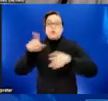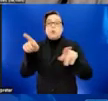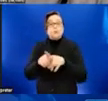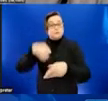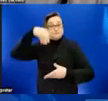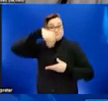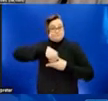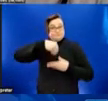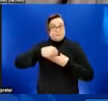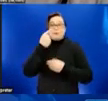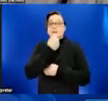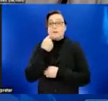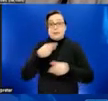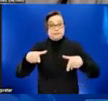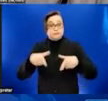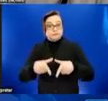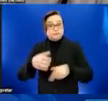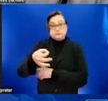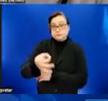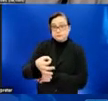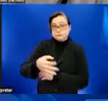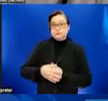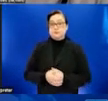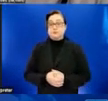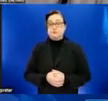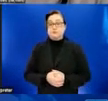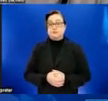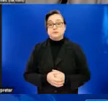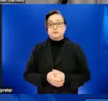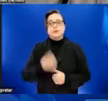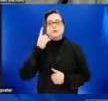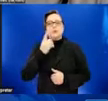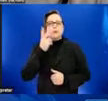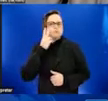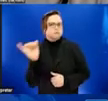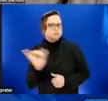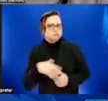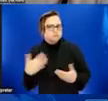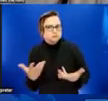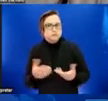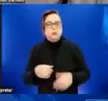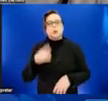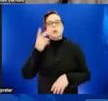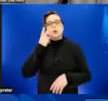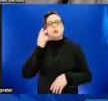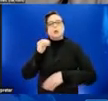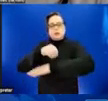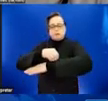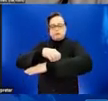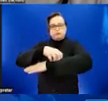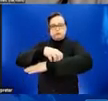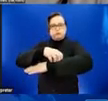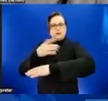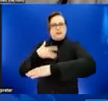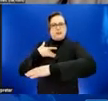the mouth, vagina, or anus. In terms of appearance, the rash might look like bumps that are firm or may feel rubbery